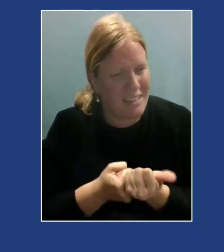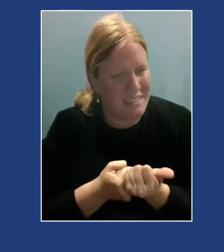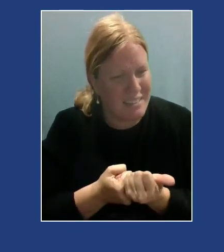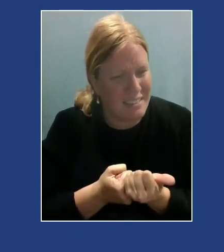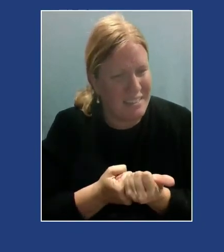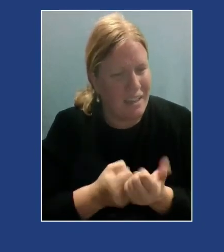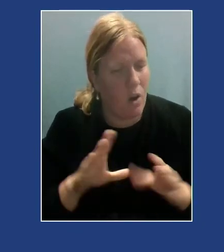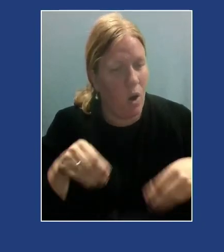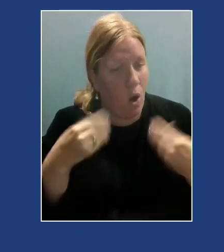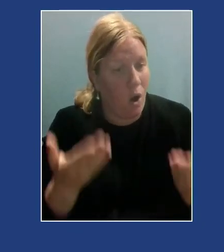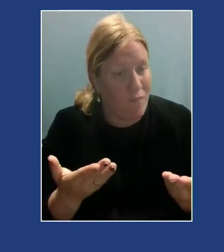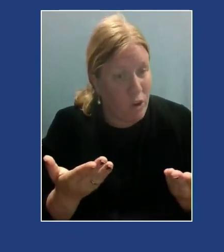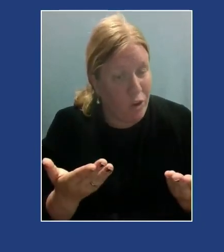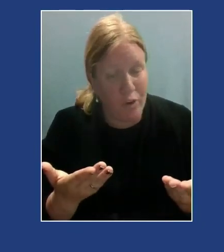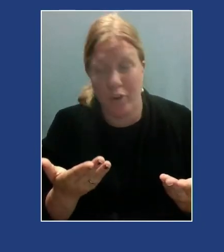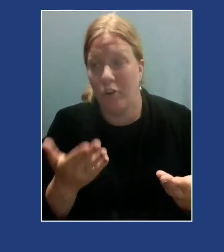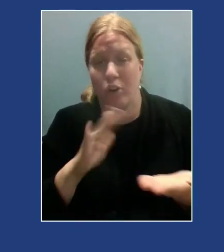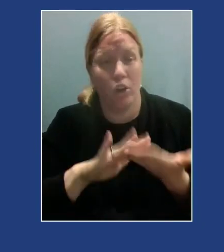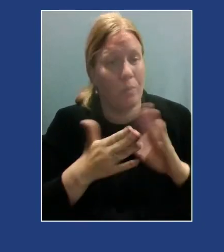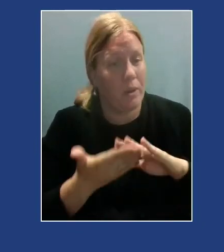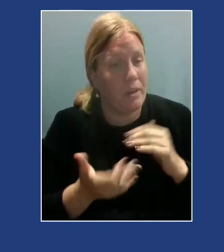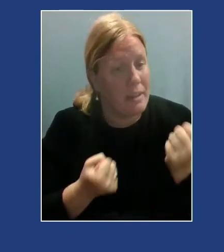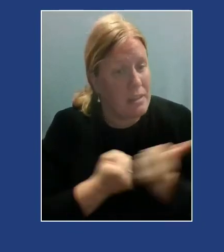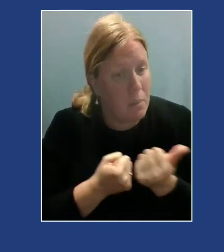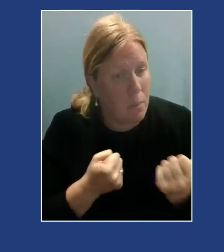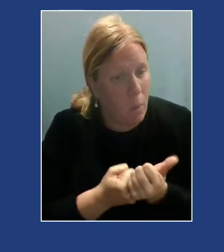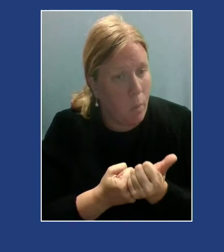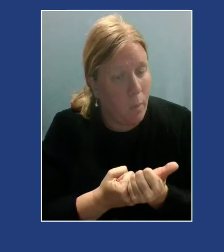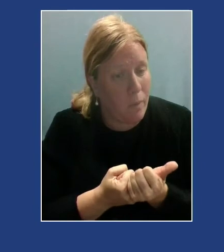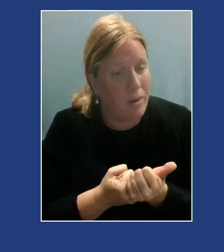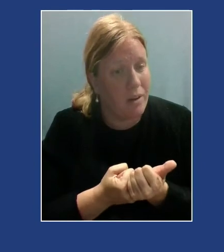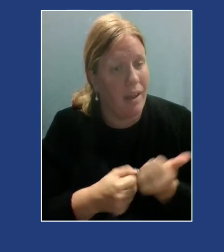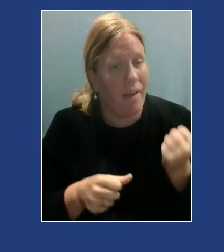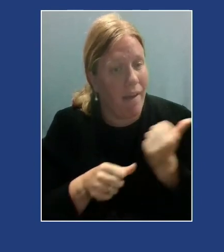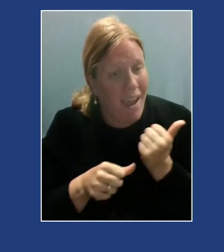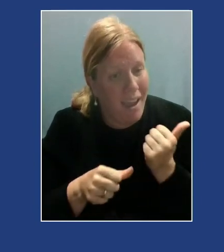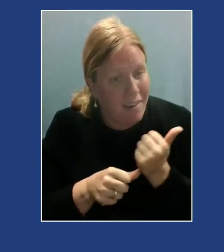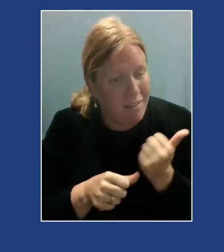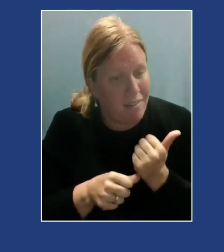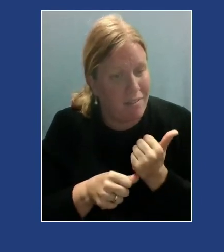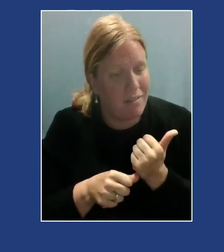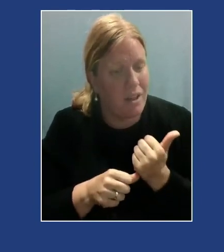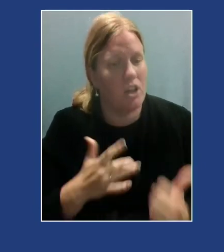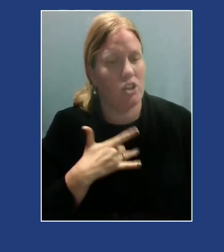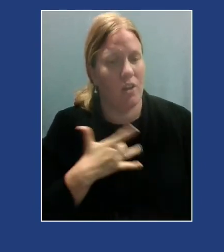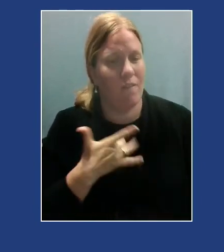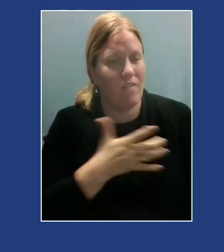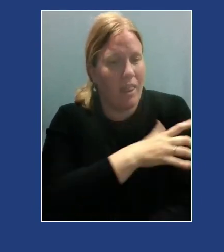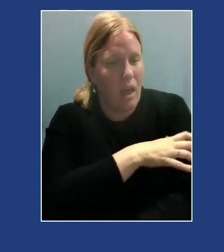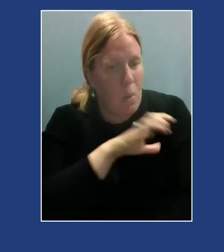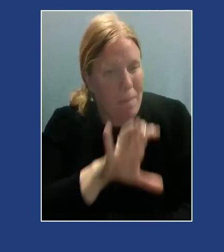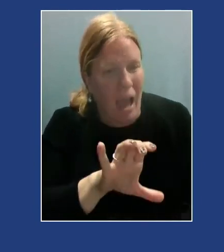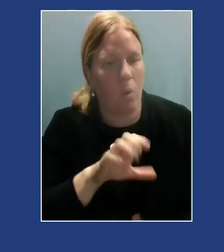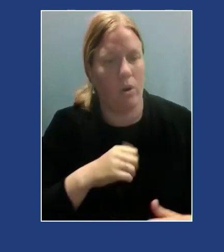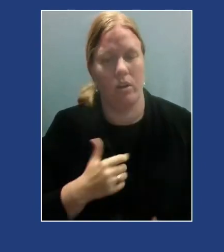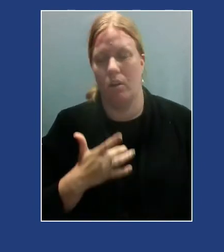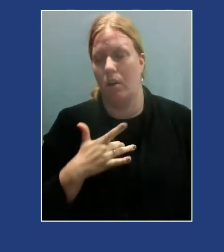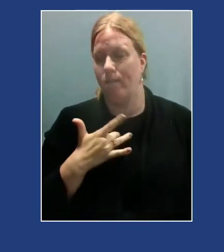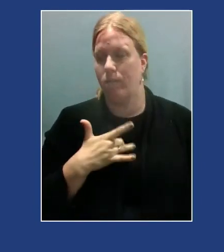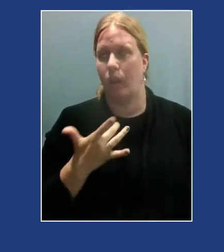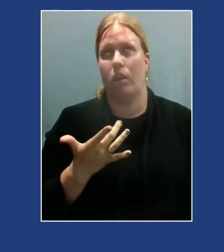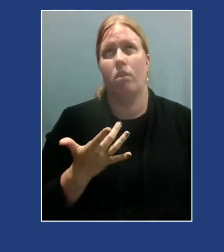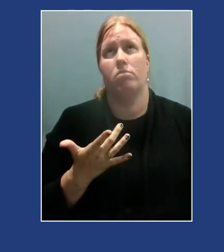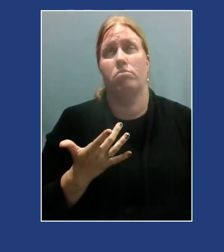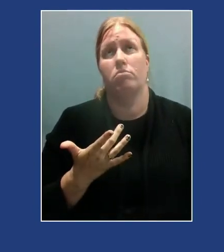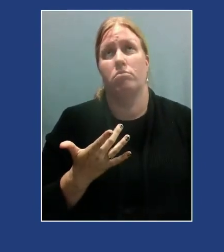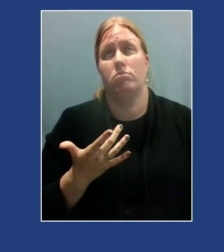support and to offer mutual aid so that you can move to a place of feeling empowered, where you can also move to a place